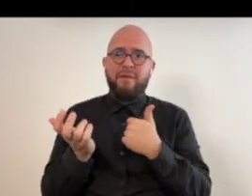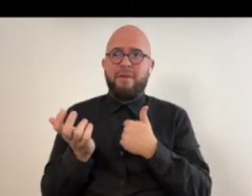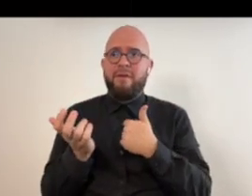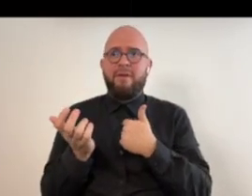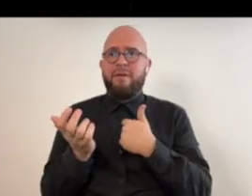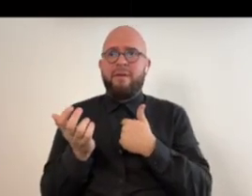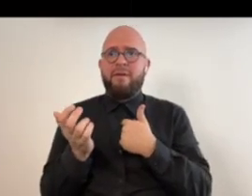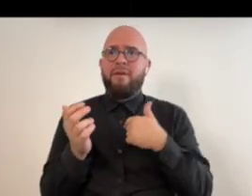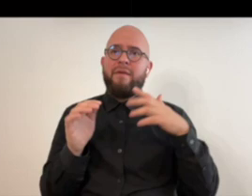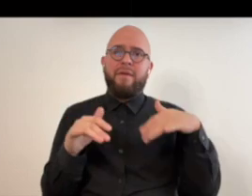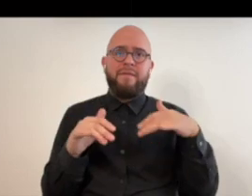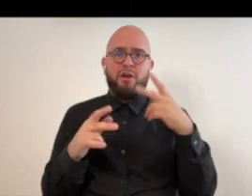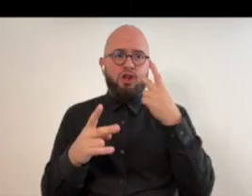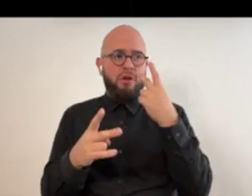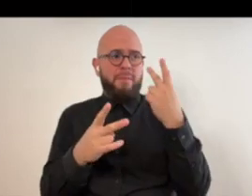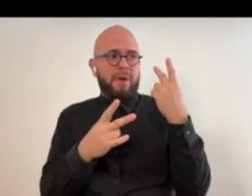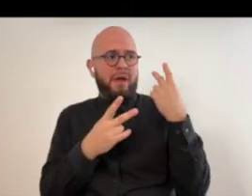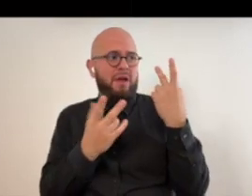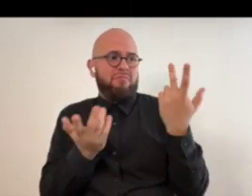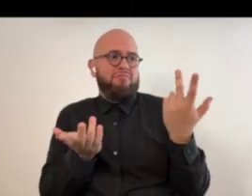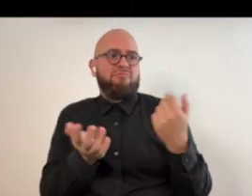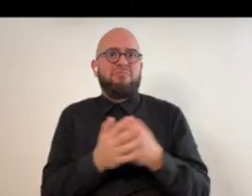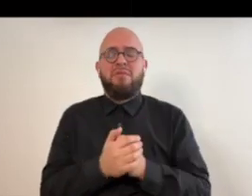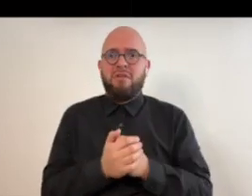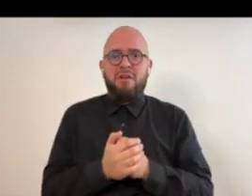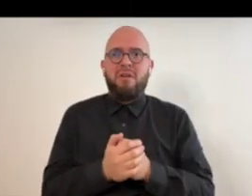I, I haven't looked back since then.